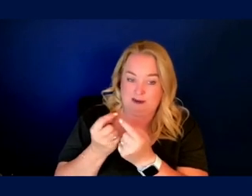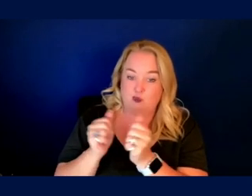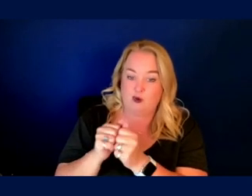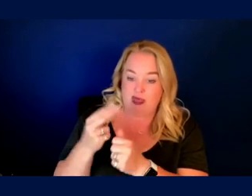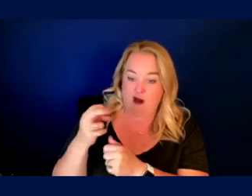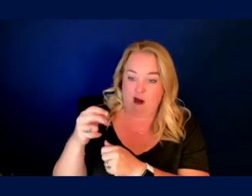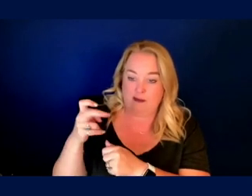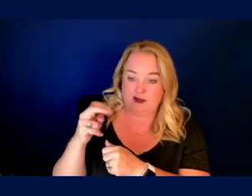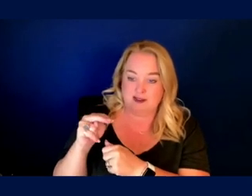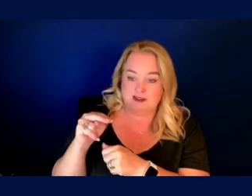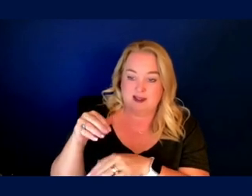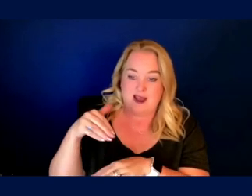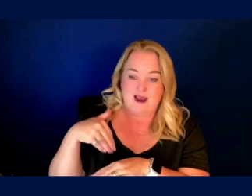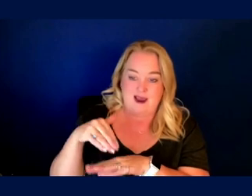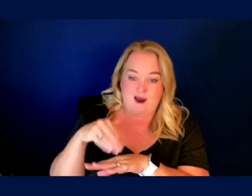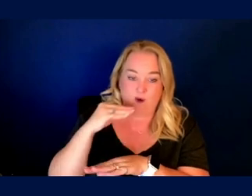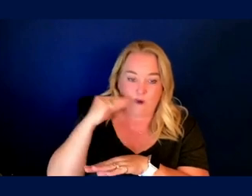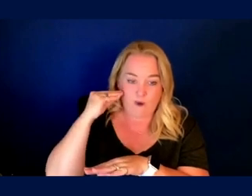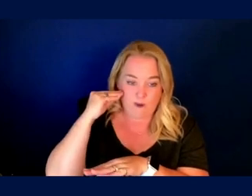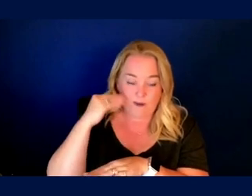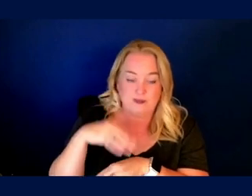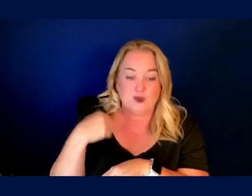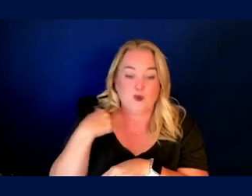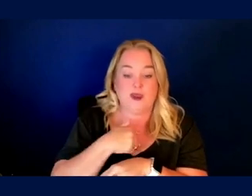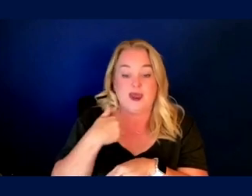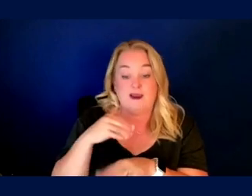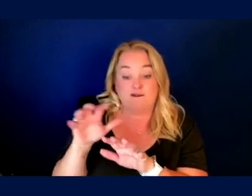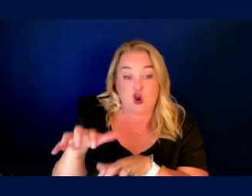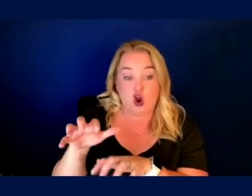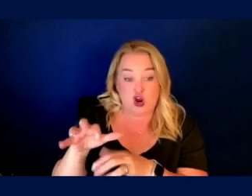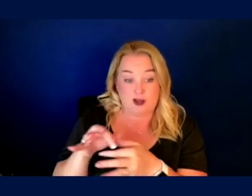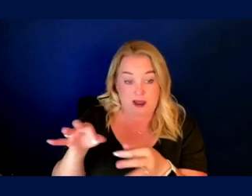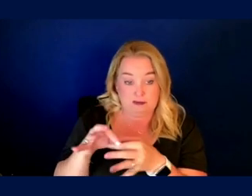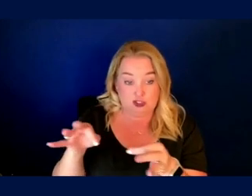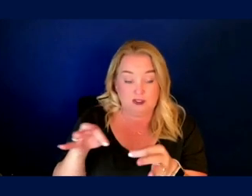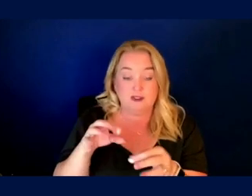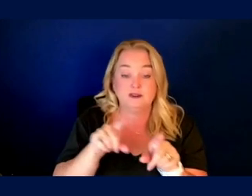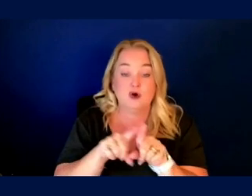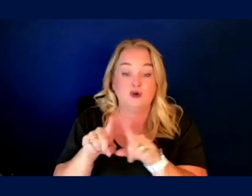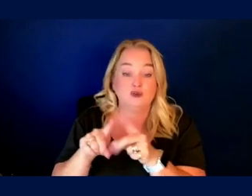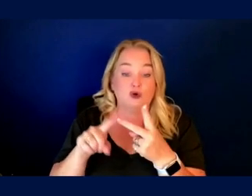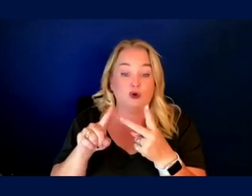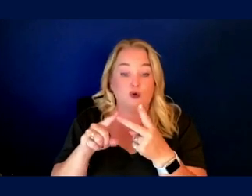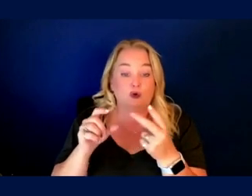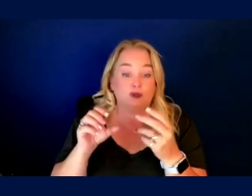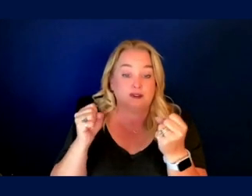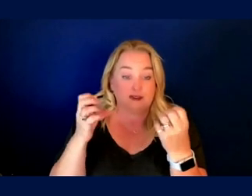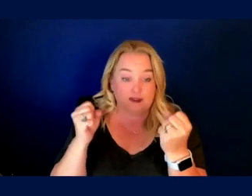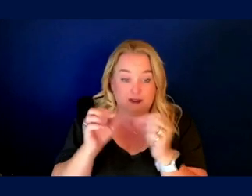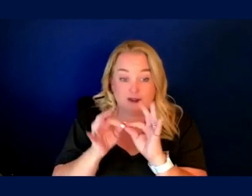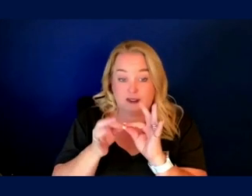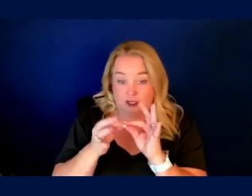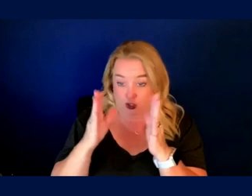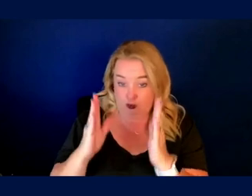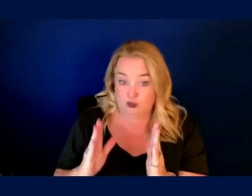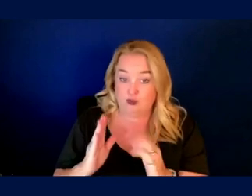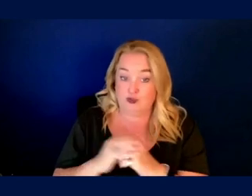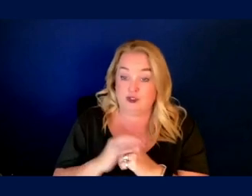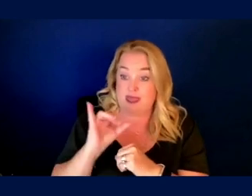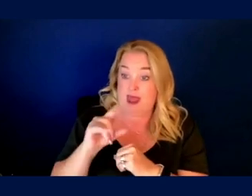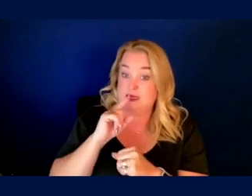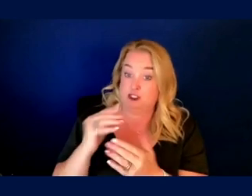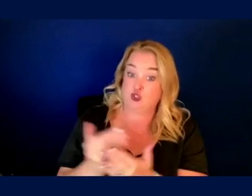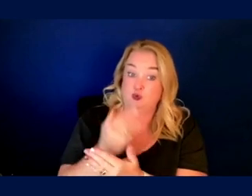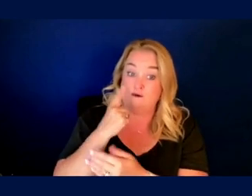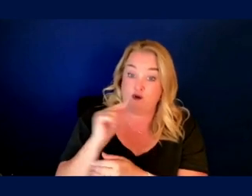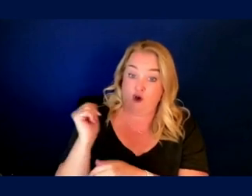So we have CART captioning, and we have sign language interpreters. This is new for